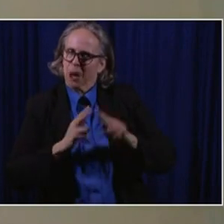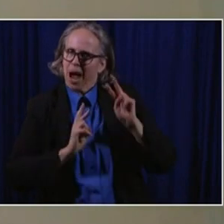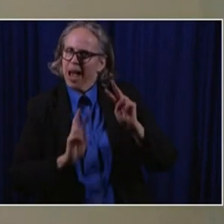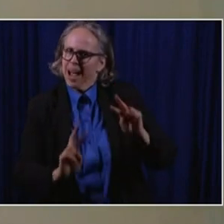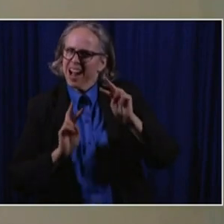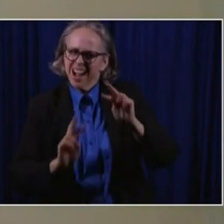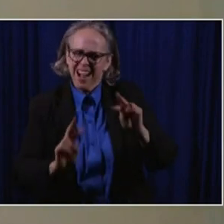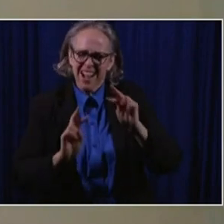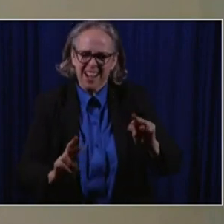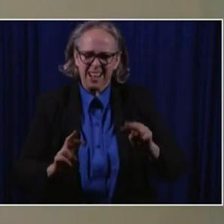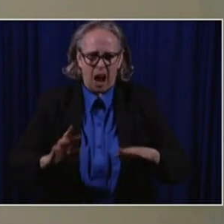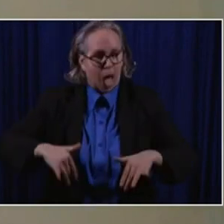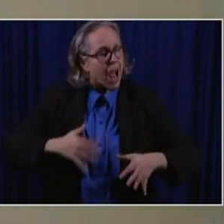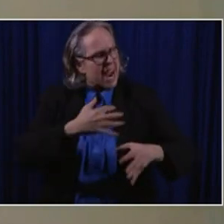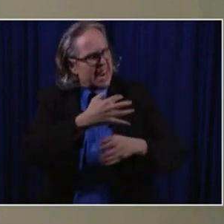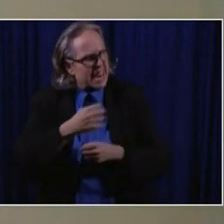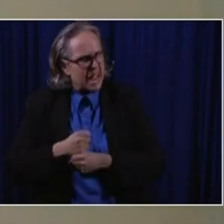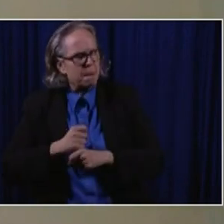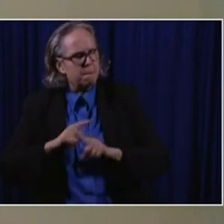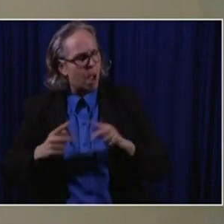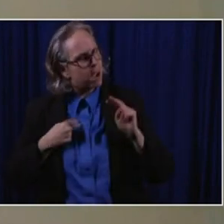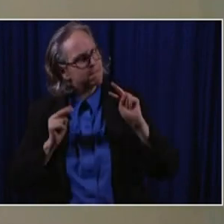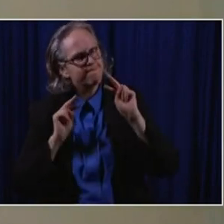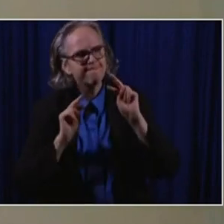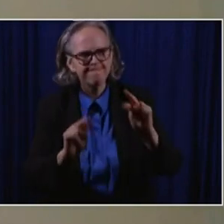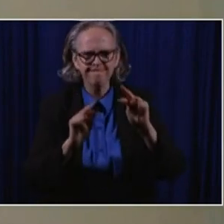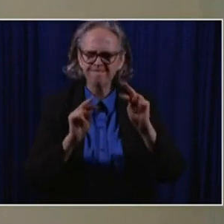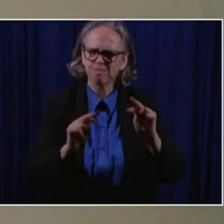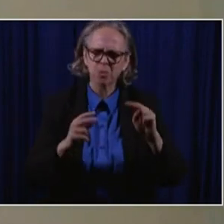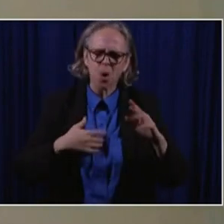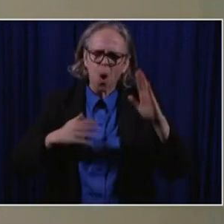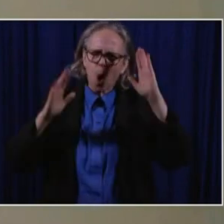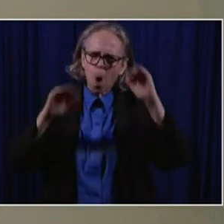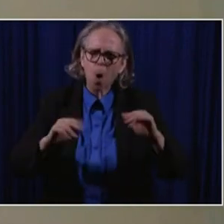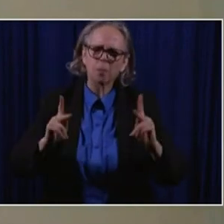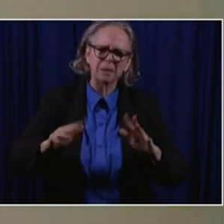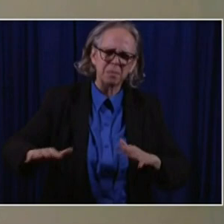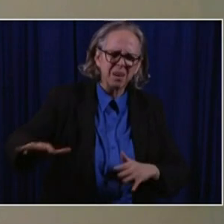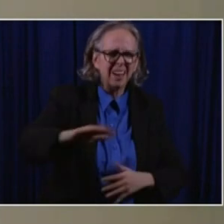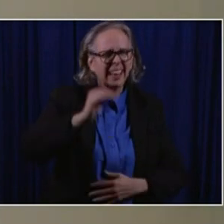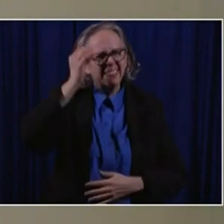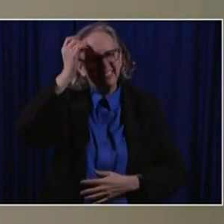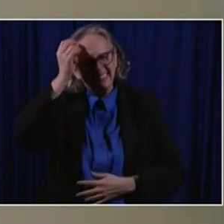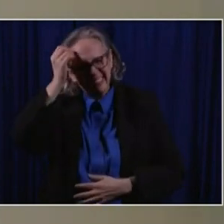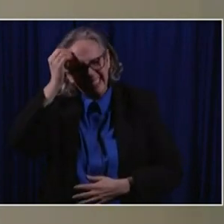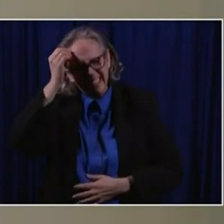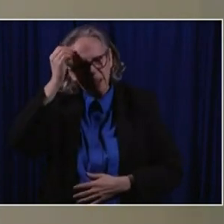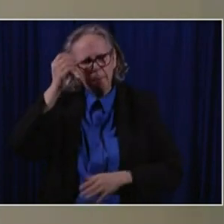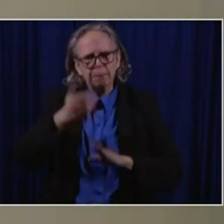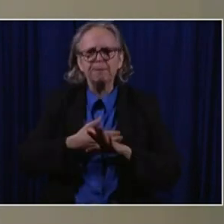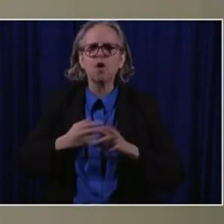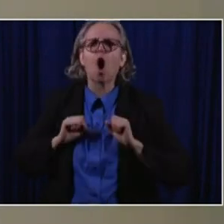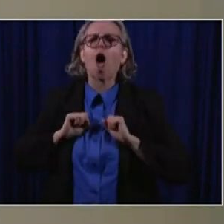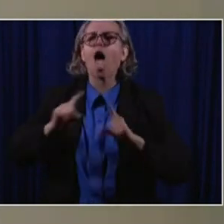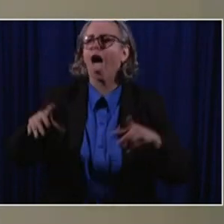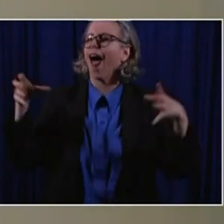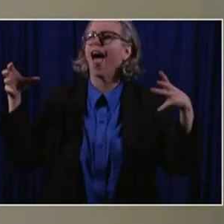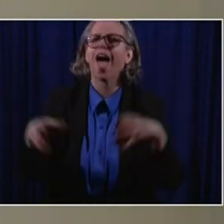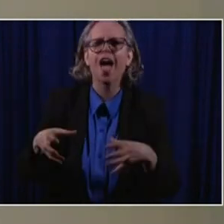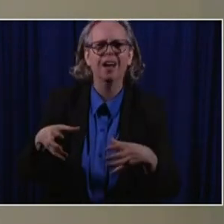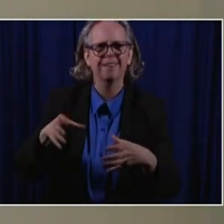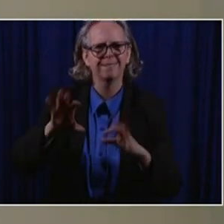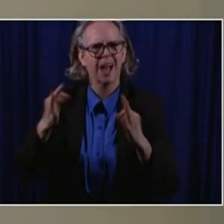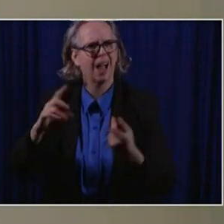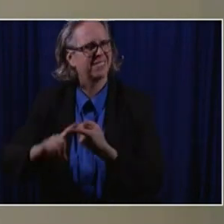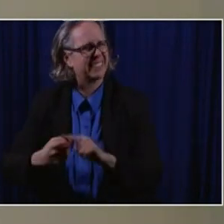meantime. Um, I think people can be reasonable. Um, I think the mistakes are being made that are pretty straightforward. People are sick, they're